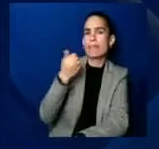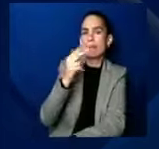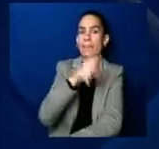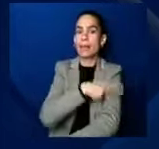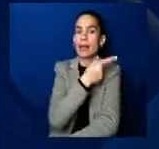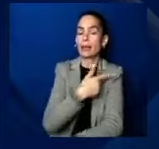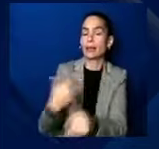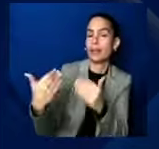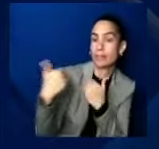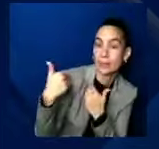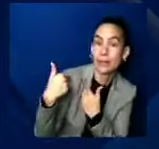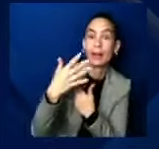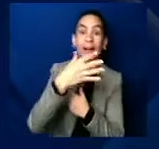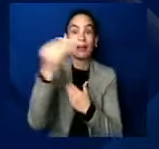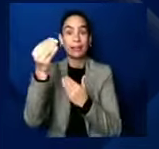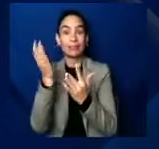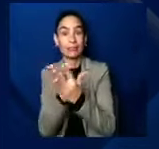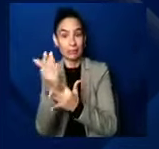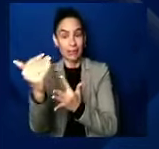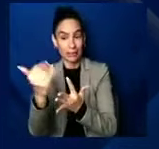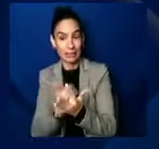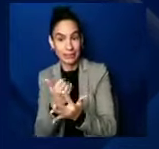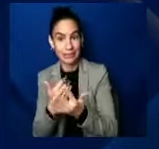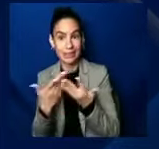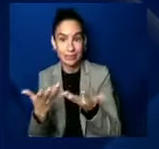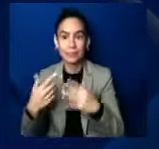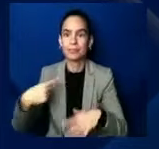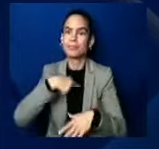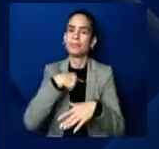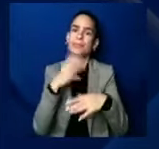do is we're going to create, um, what are called, um,